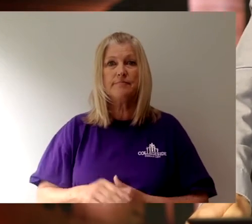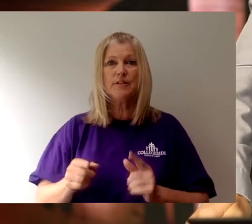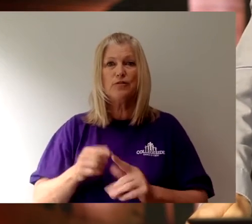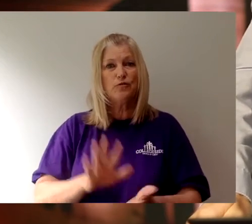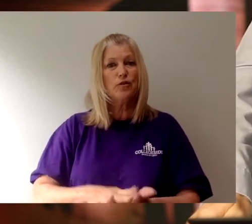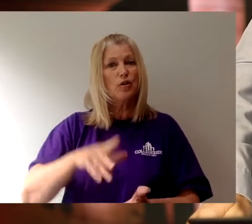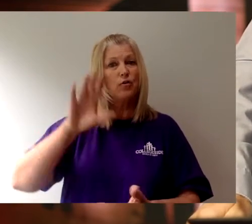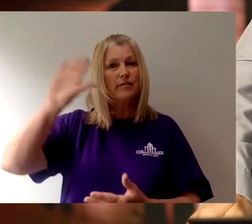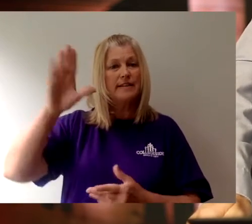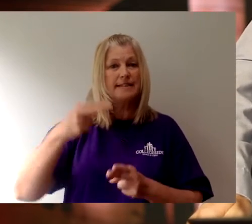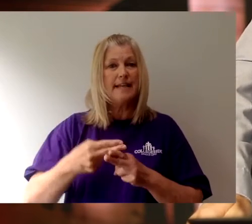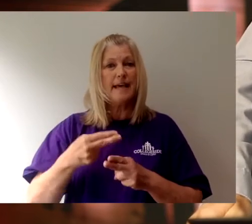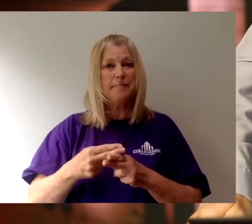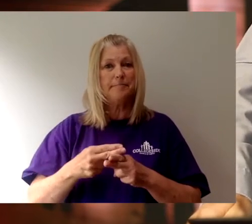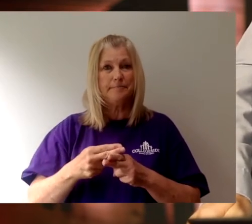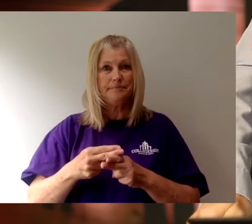to the glory of his name.